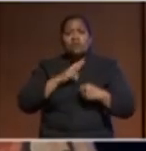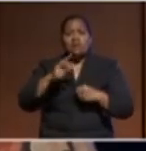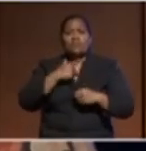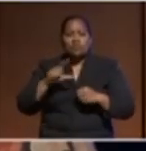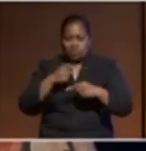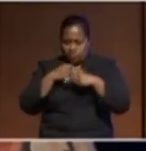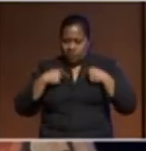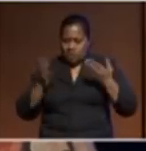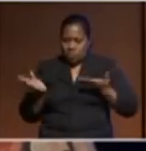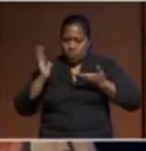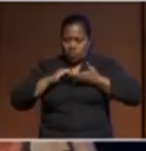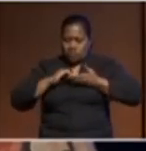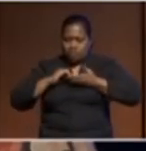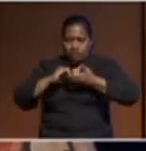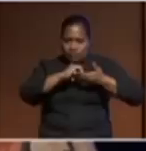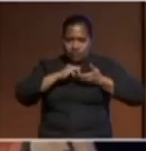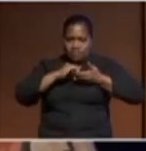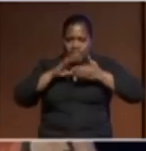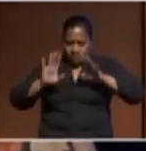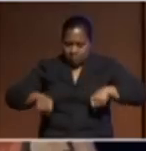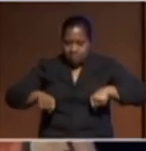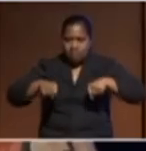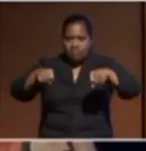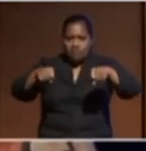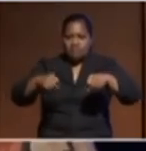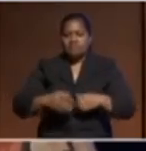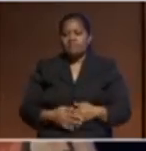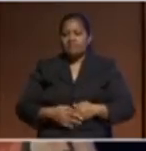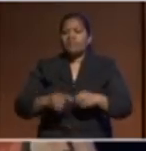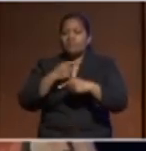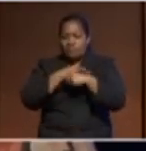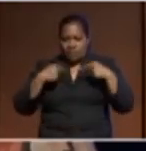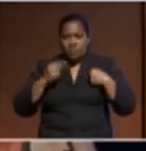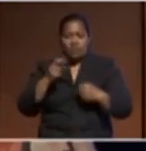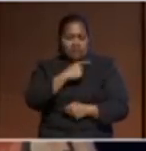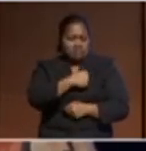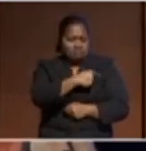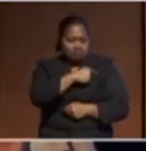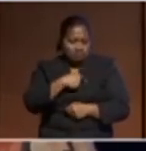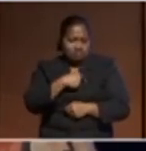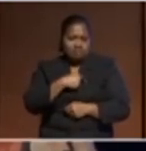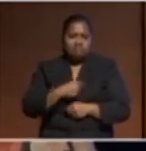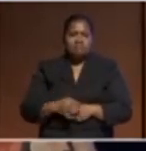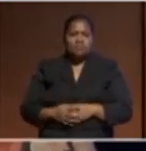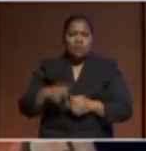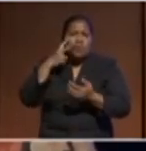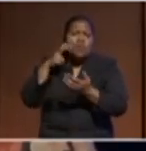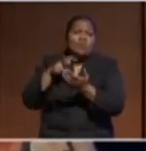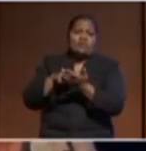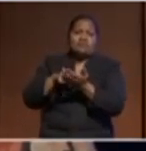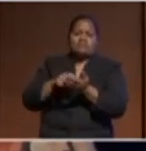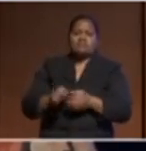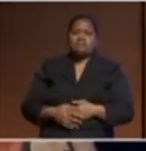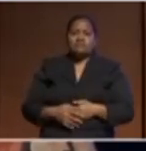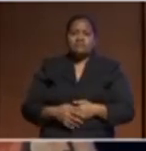we in turn renew our commitment to build solidarity recognizing the preponderance of reasons that unite us